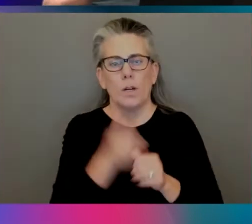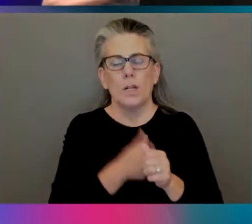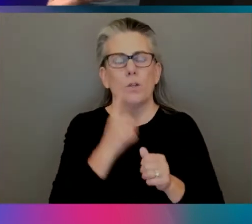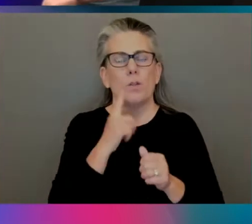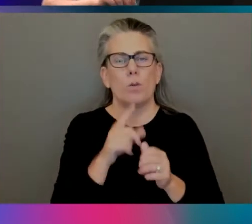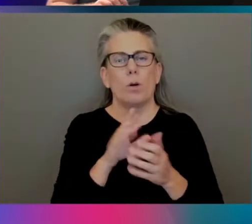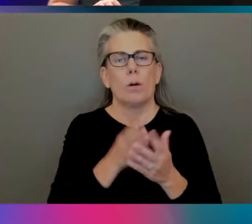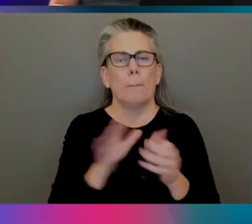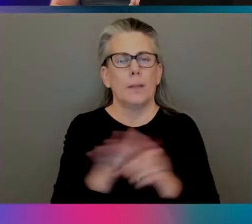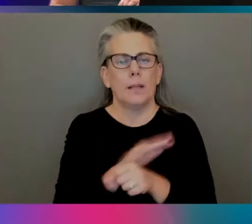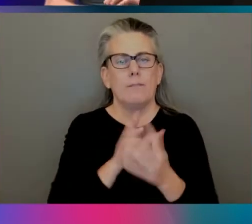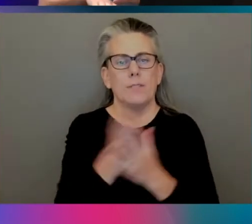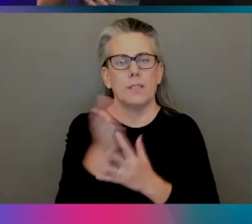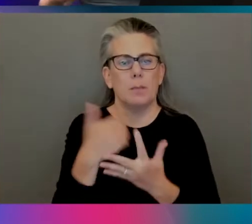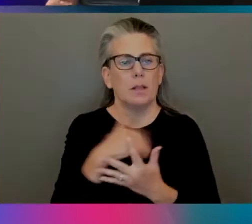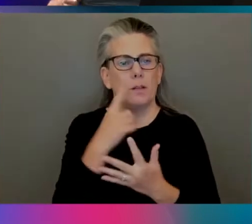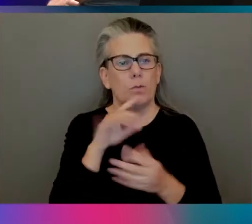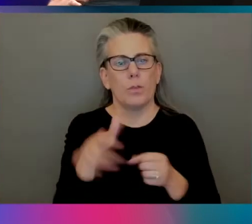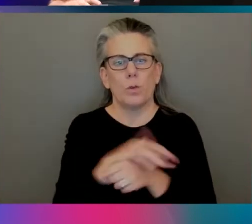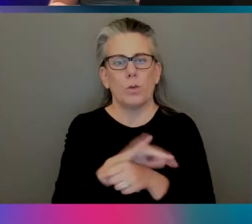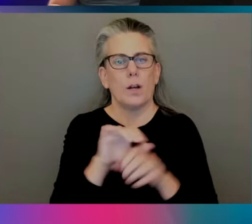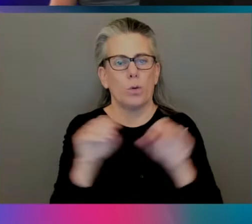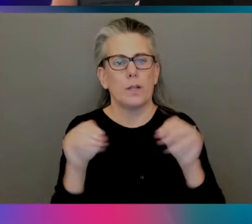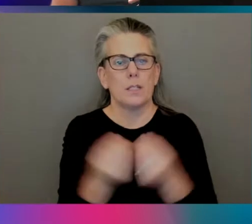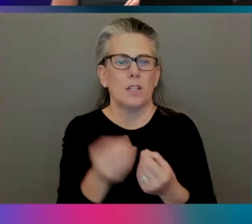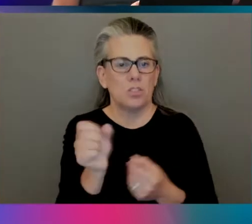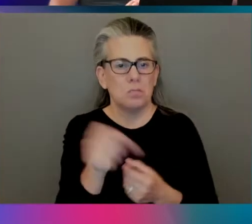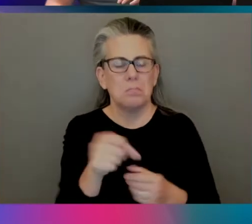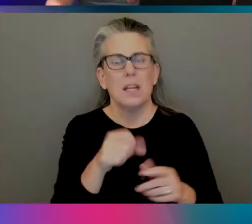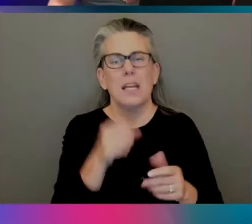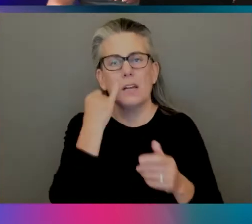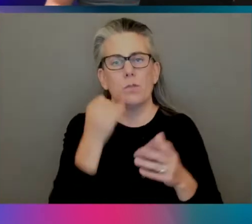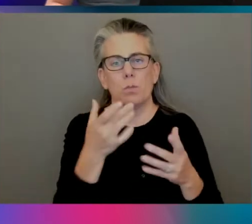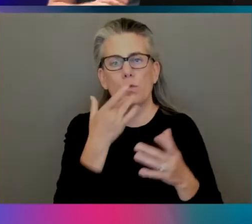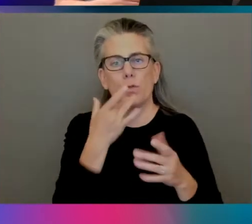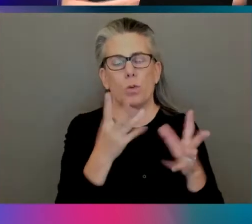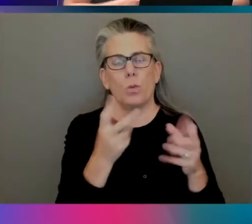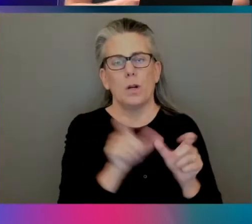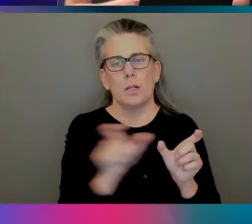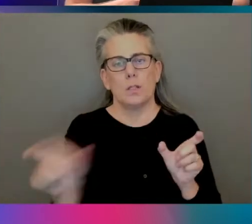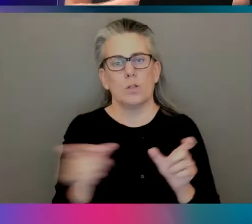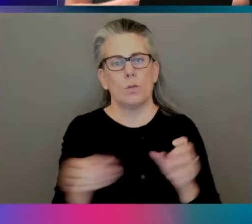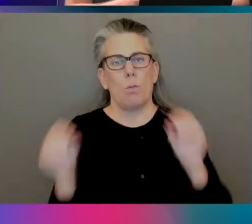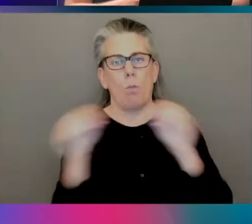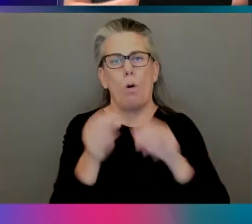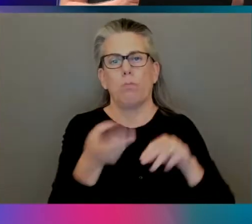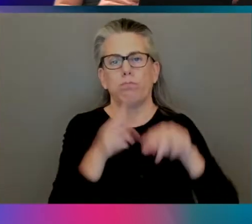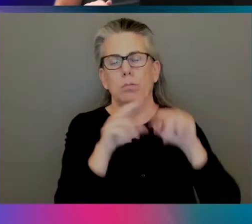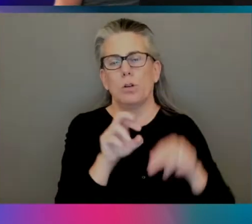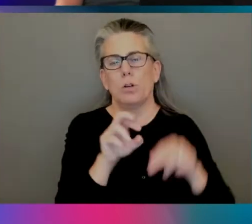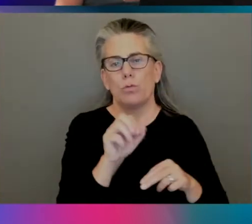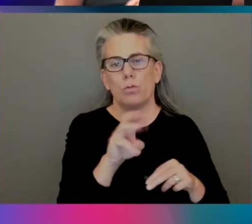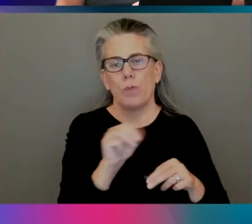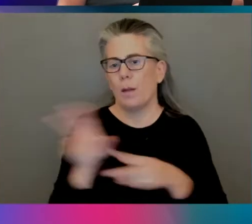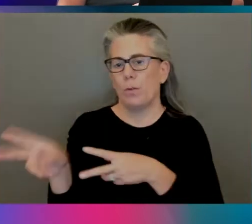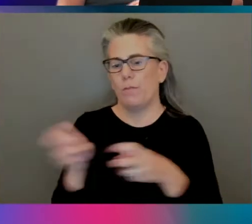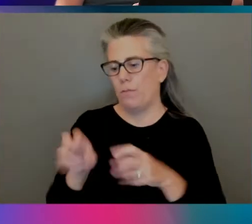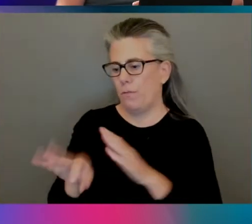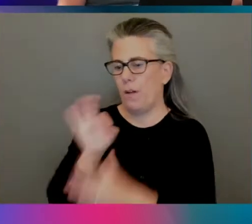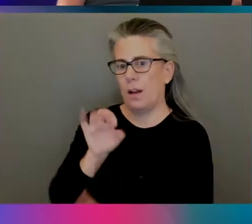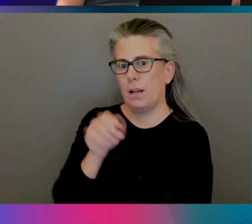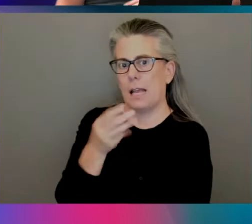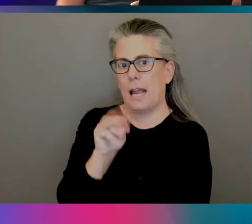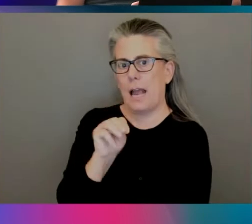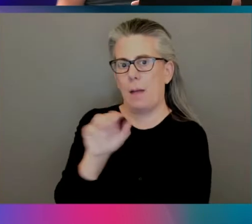everyone knows where they need to change things, right? If somebody wants the instances to have more RAM, they can just go into the right YAML file somewhere and change the C5N